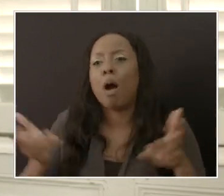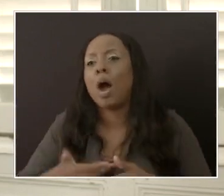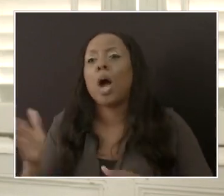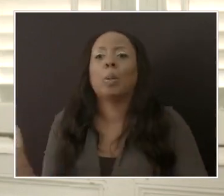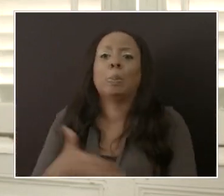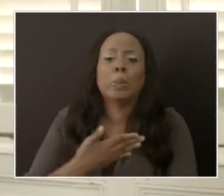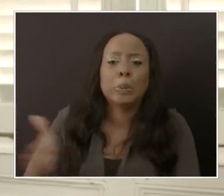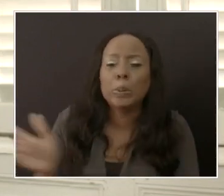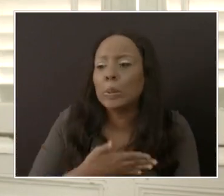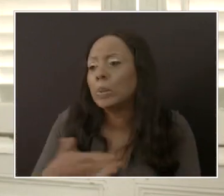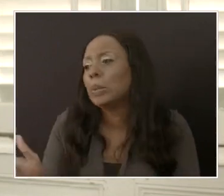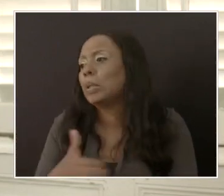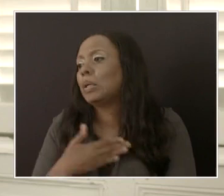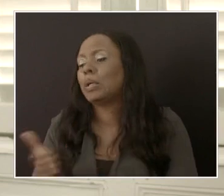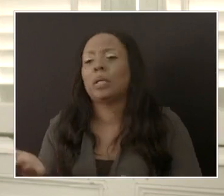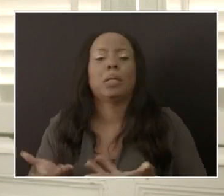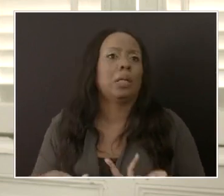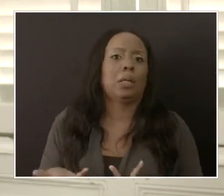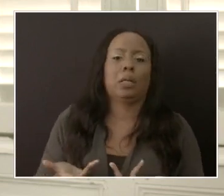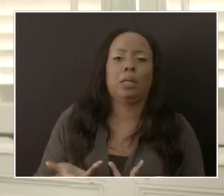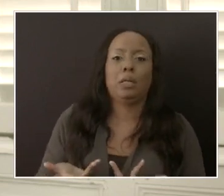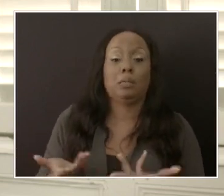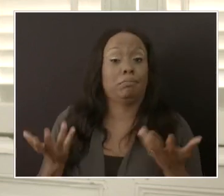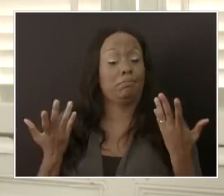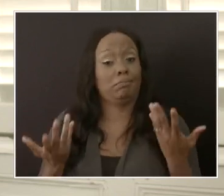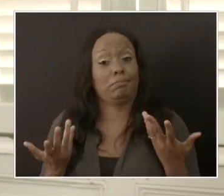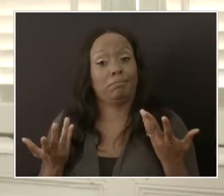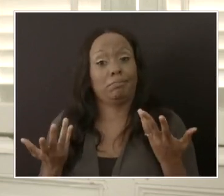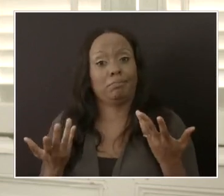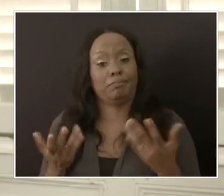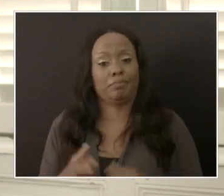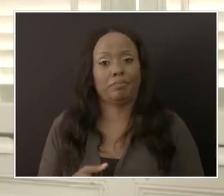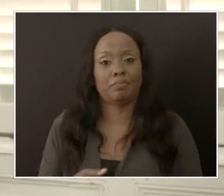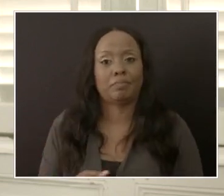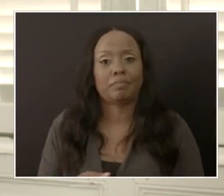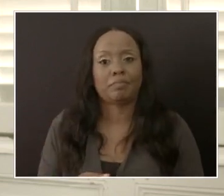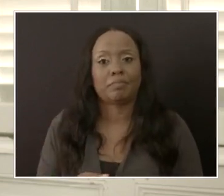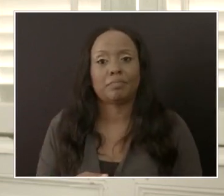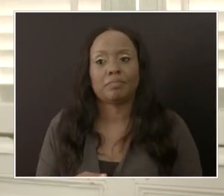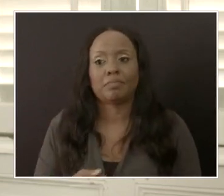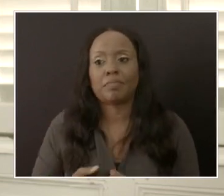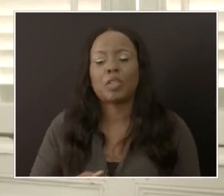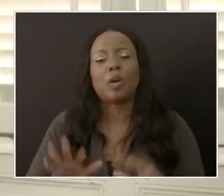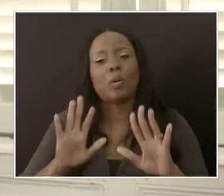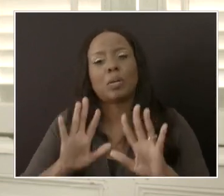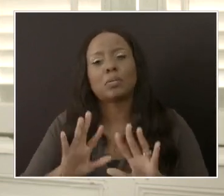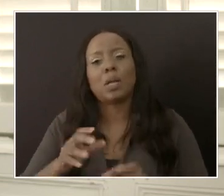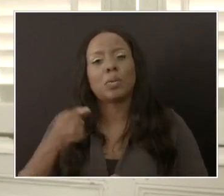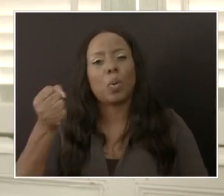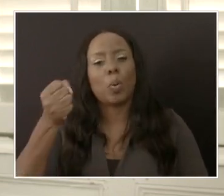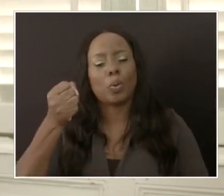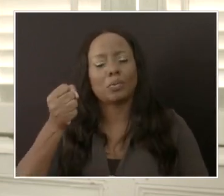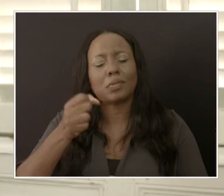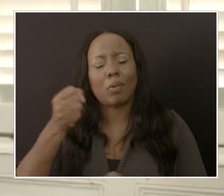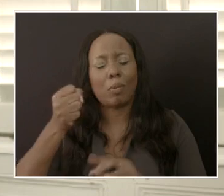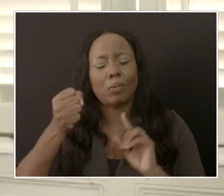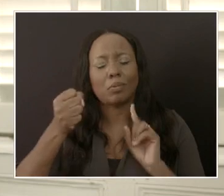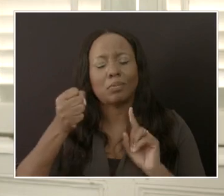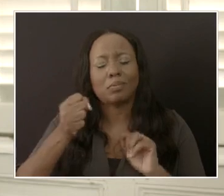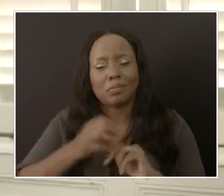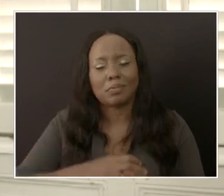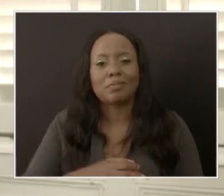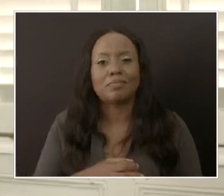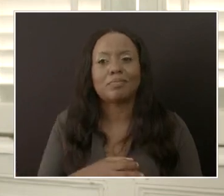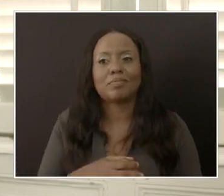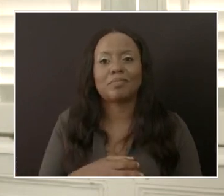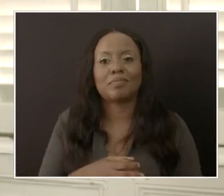they may some be some relaxation of protocol. So I would want to say that give us some time. We are working on it and